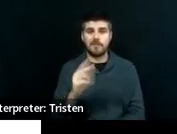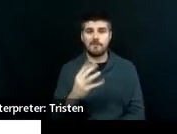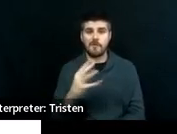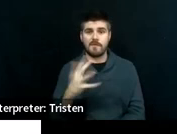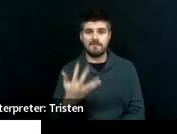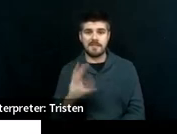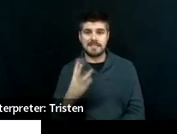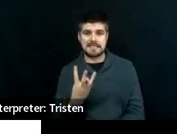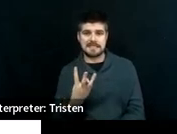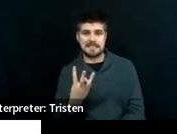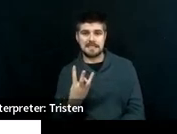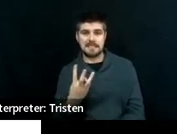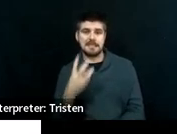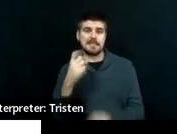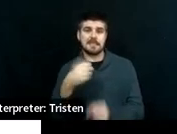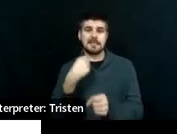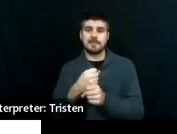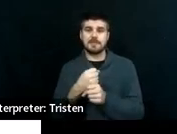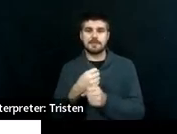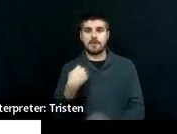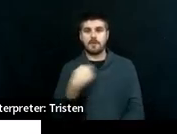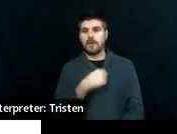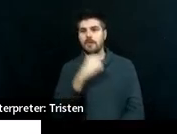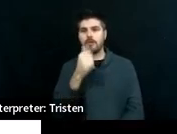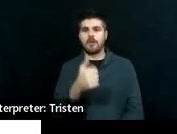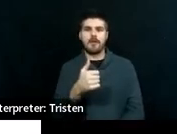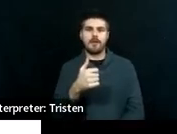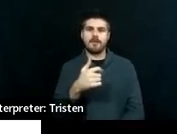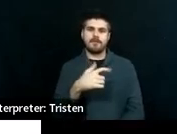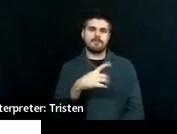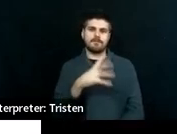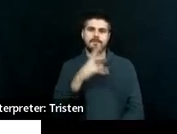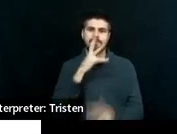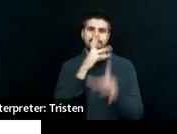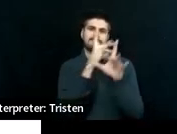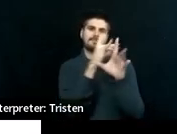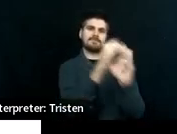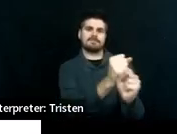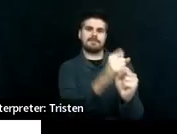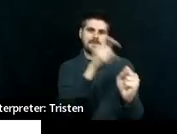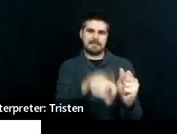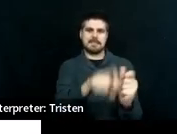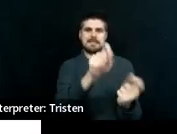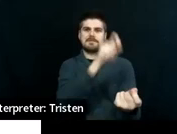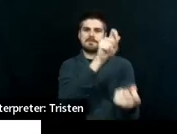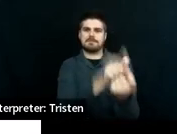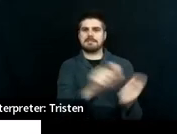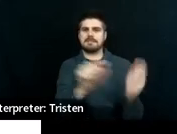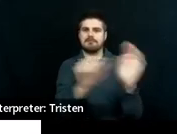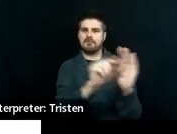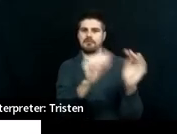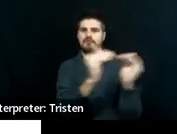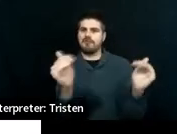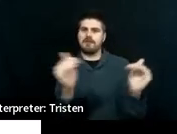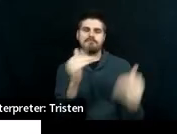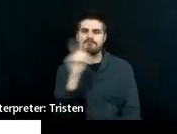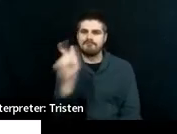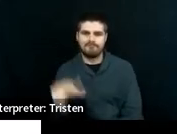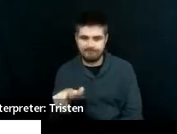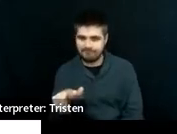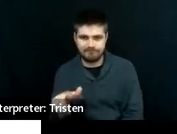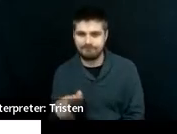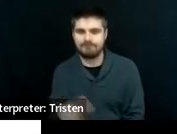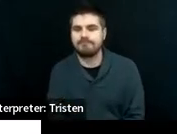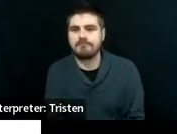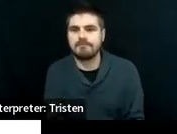So we're not married to having the grades specifically there as long as it's delineated out in some way.